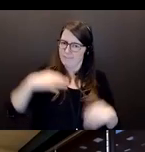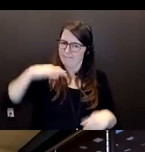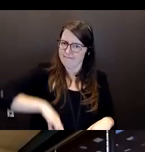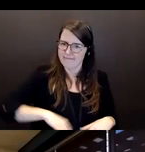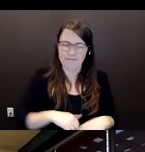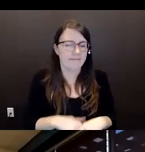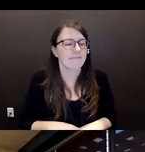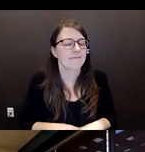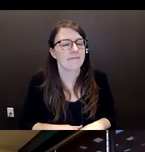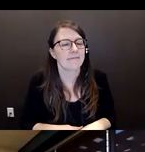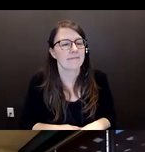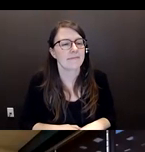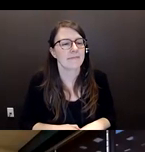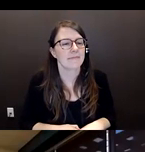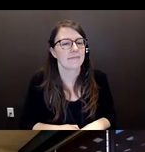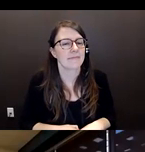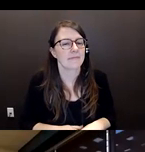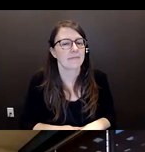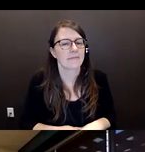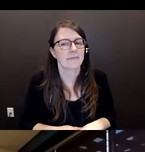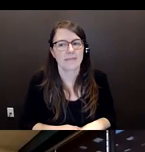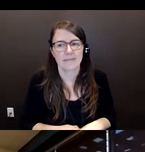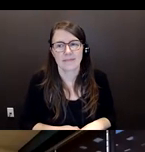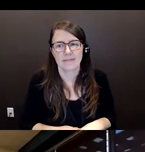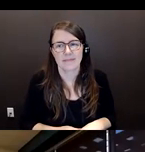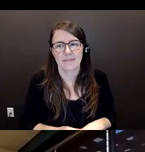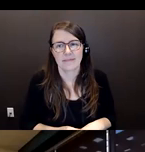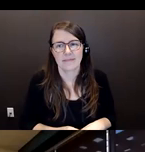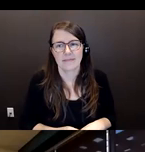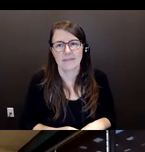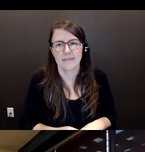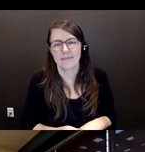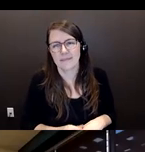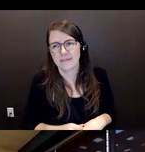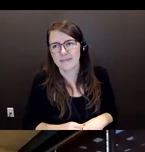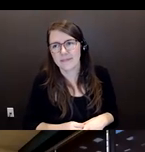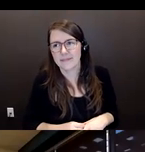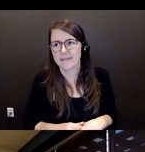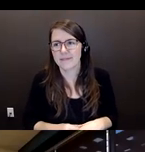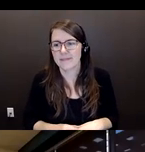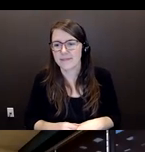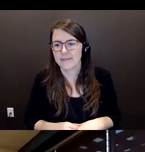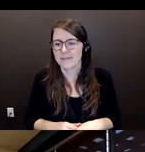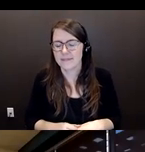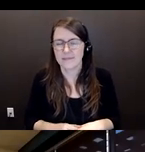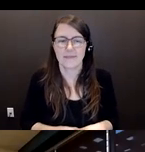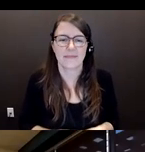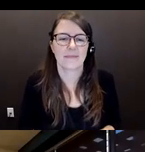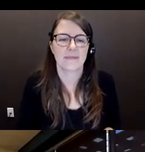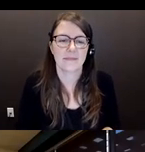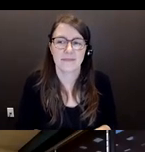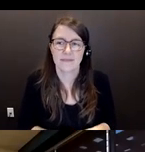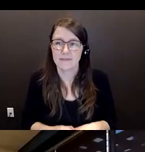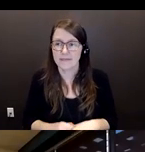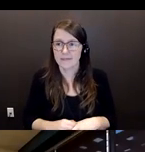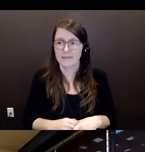past the Sunday school kids that came out of the woodwork from all across Canada and throughout Europe, it